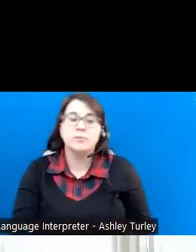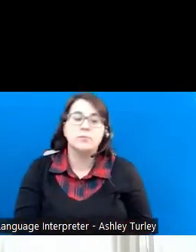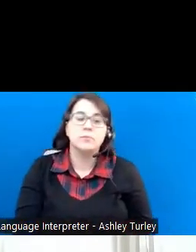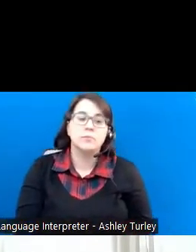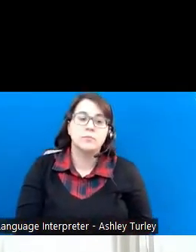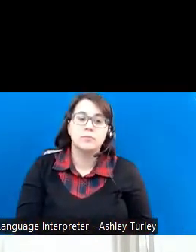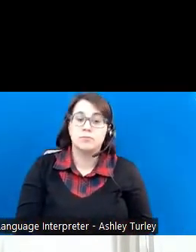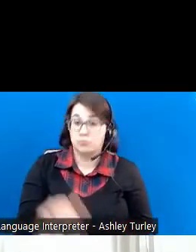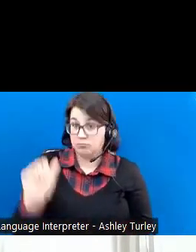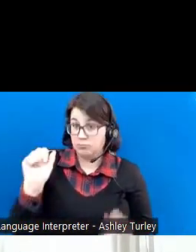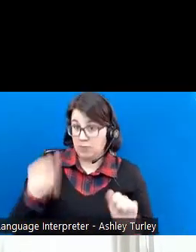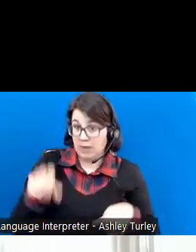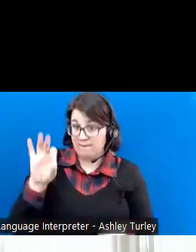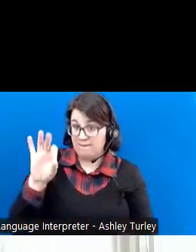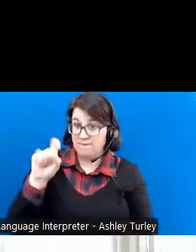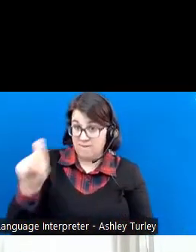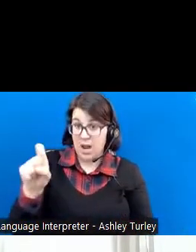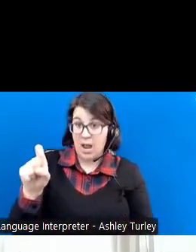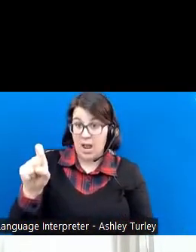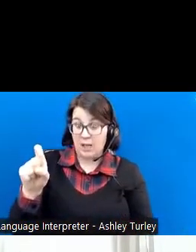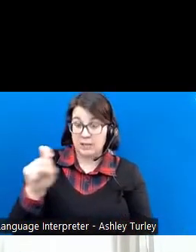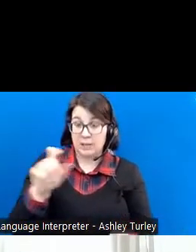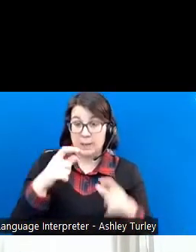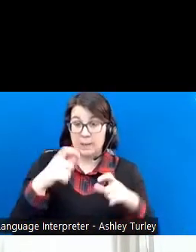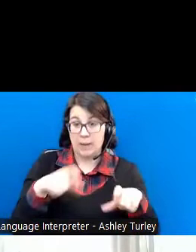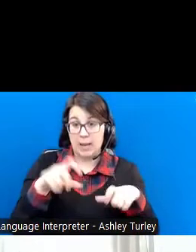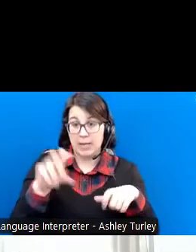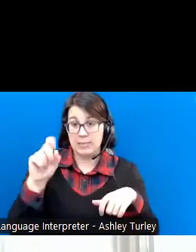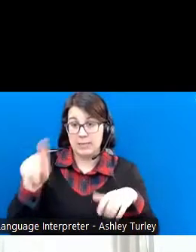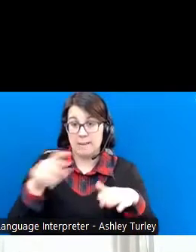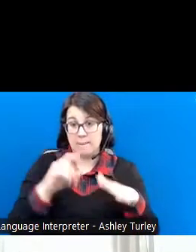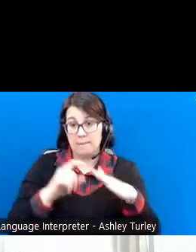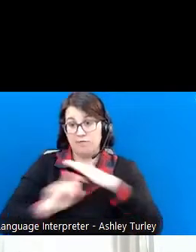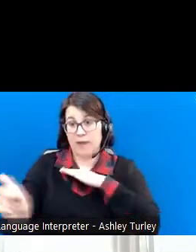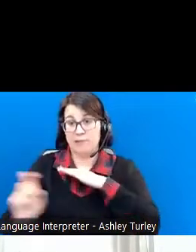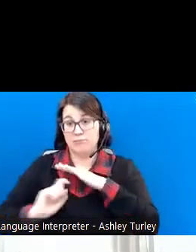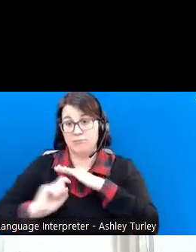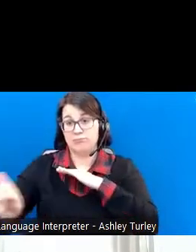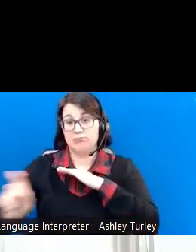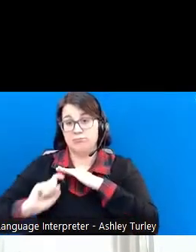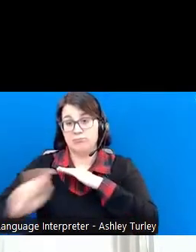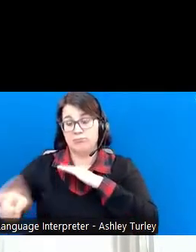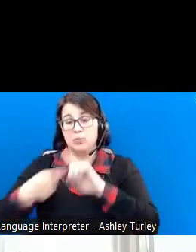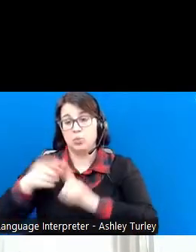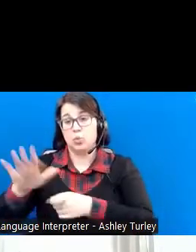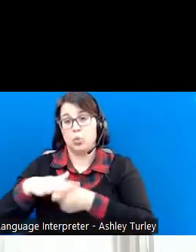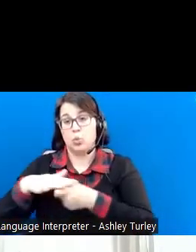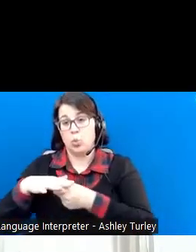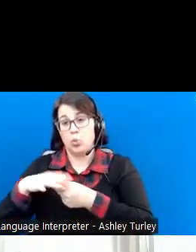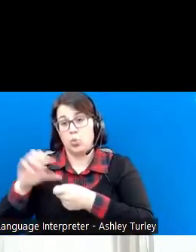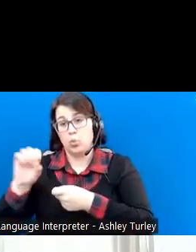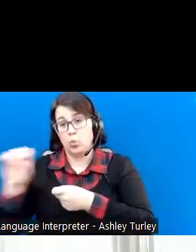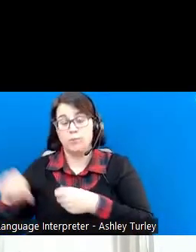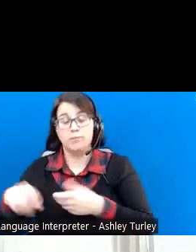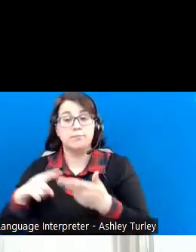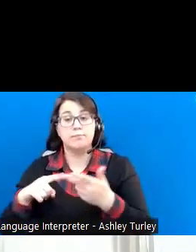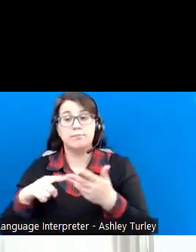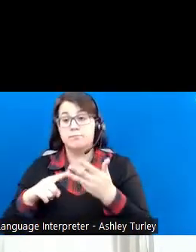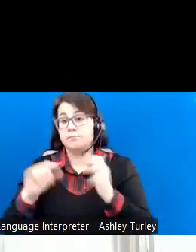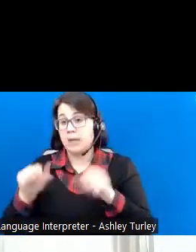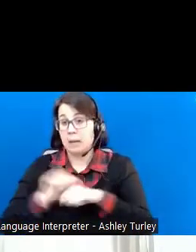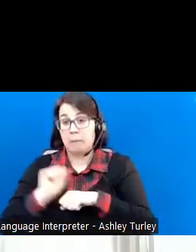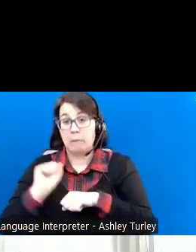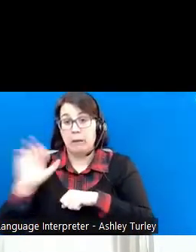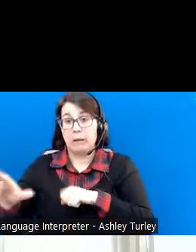fax in your pay stubs to the local Social Security office. You can mail them into the local